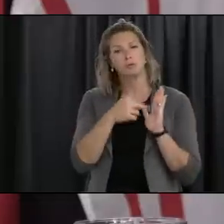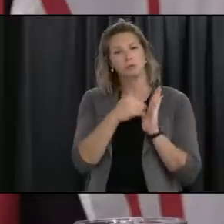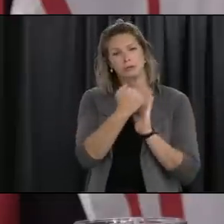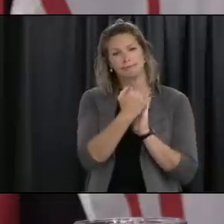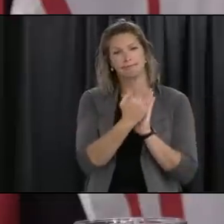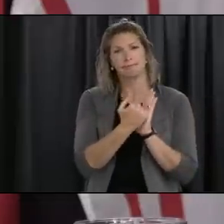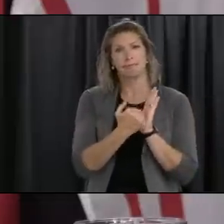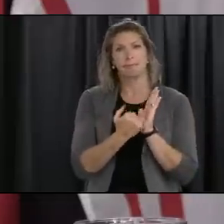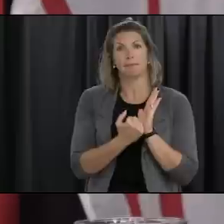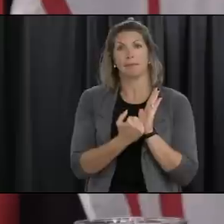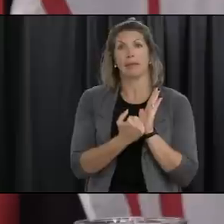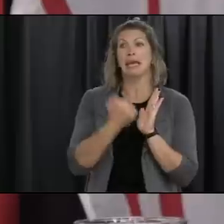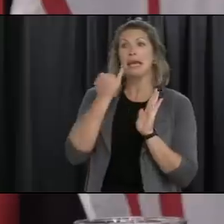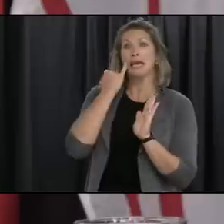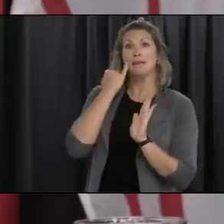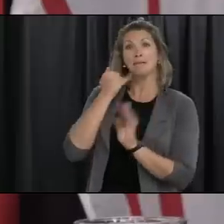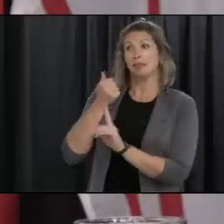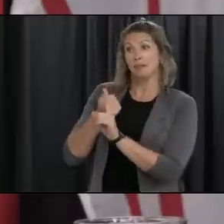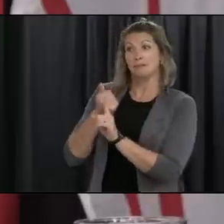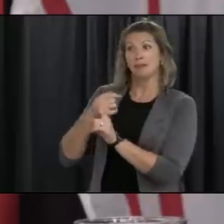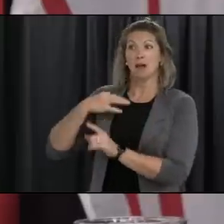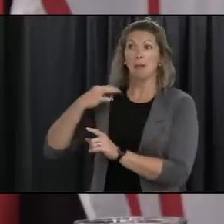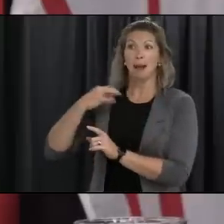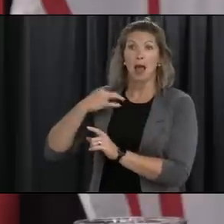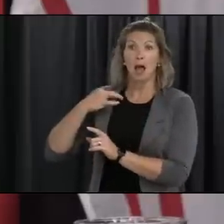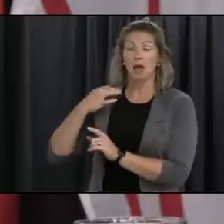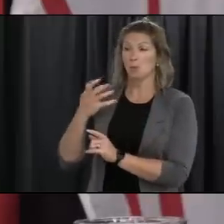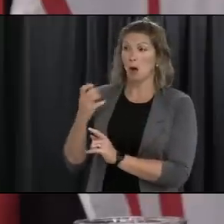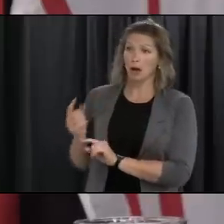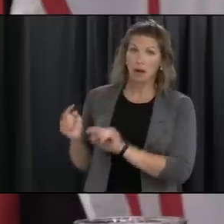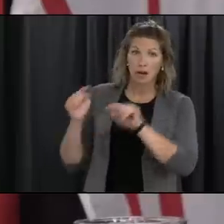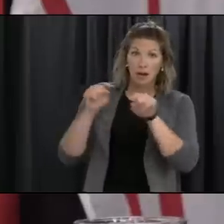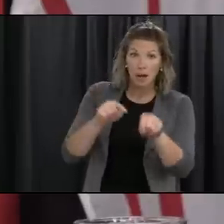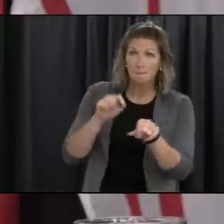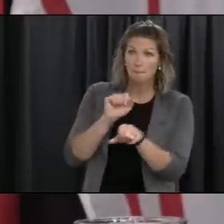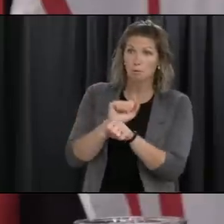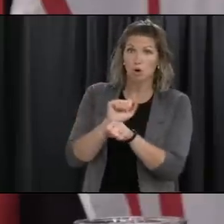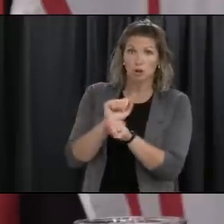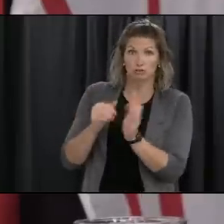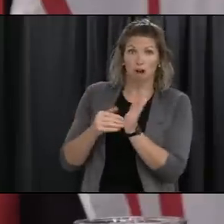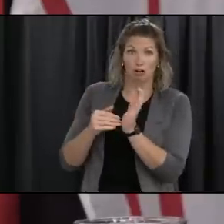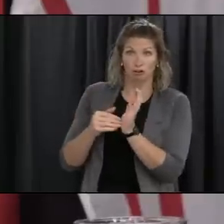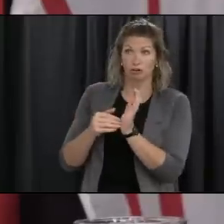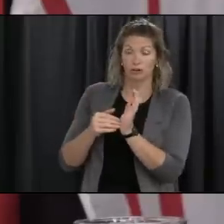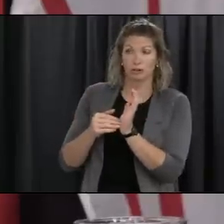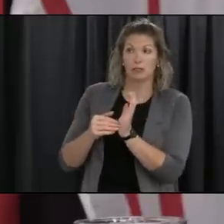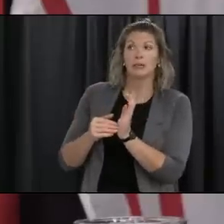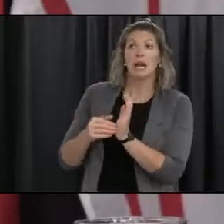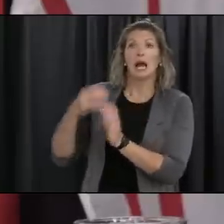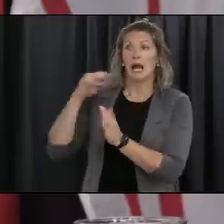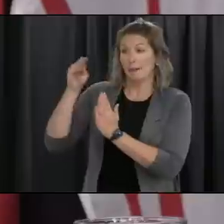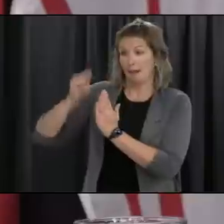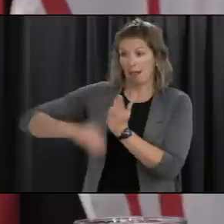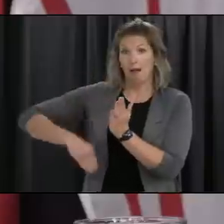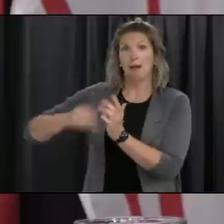given a link to the requirements that they need to follow as a result of their exemption